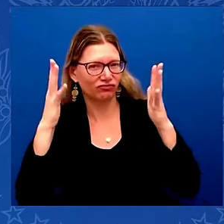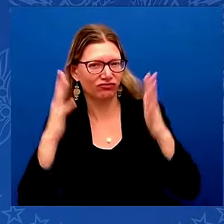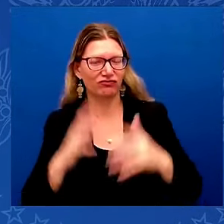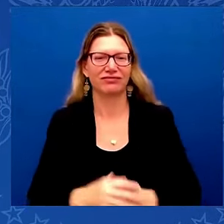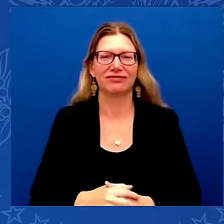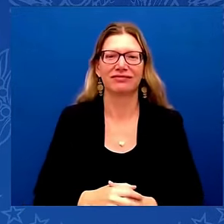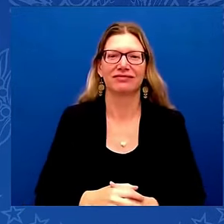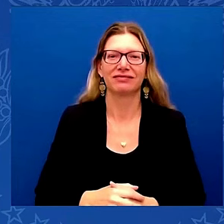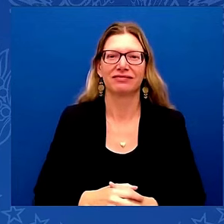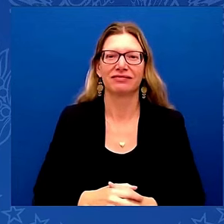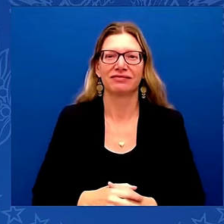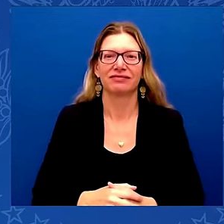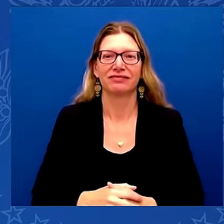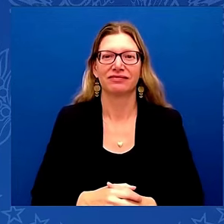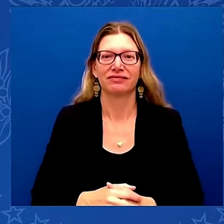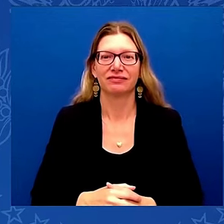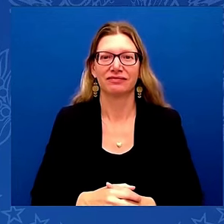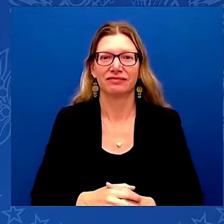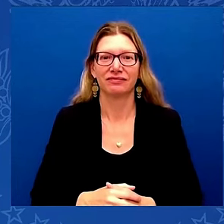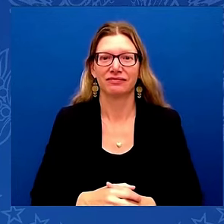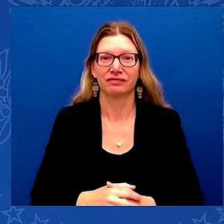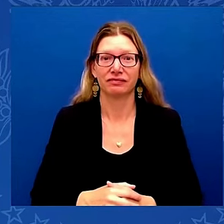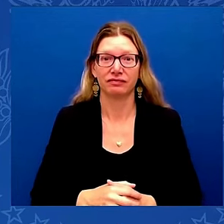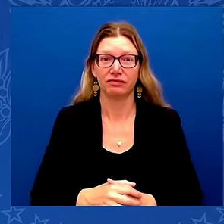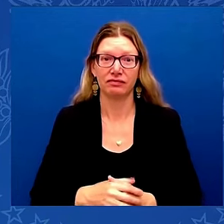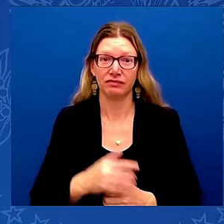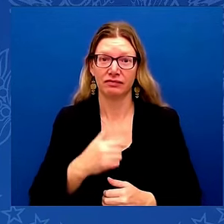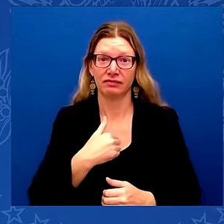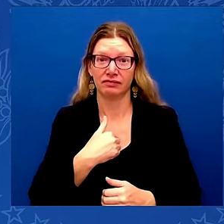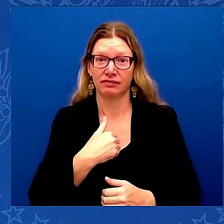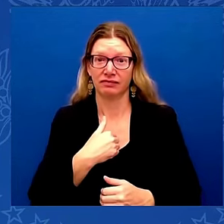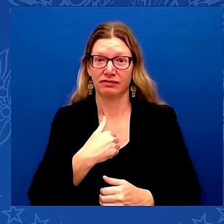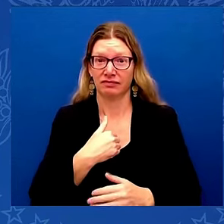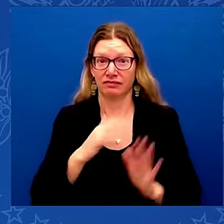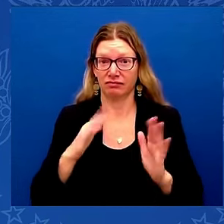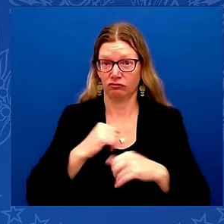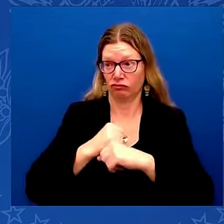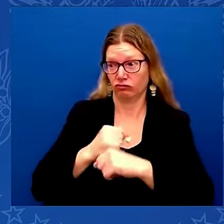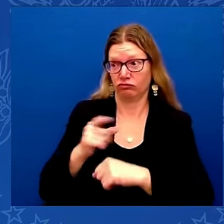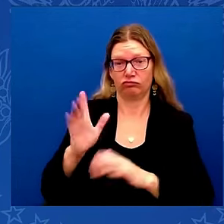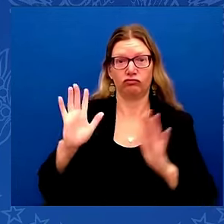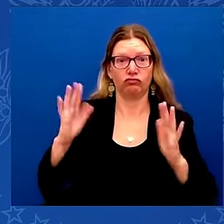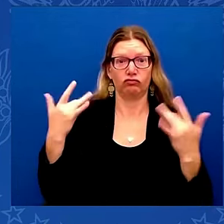I ain't protecting you, man. You're on your own. Representative Steve Womack.